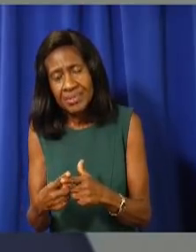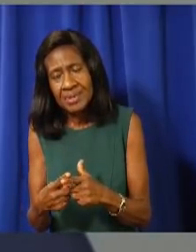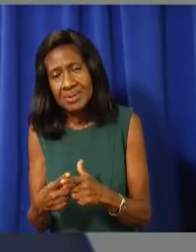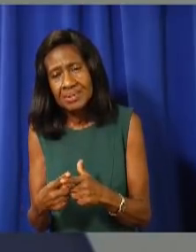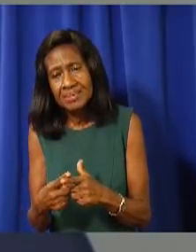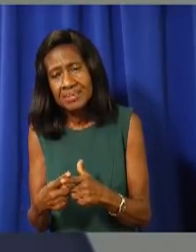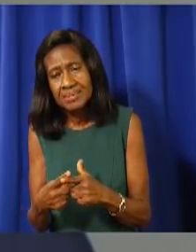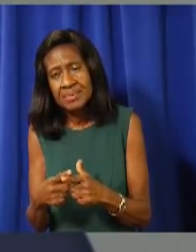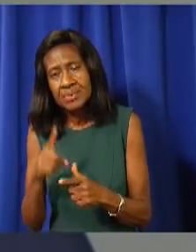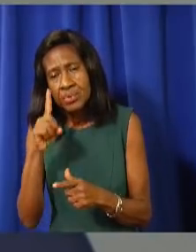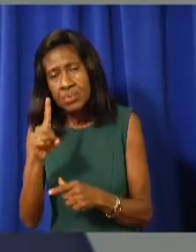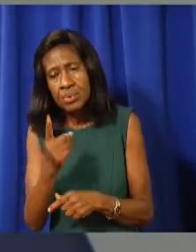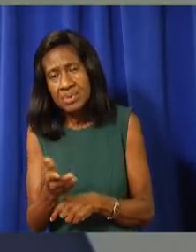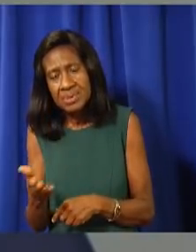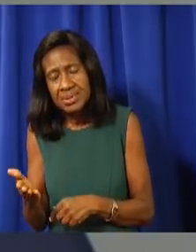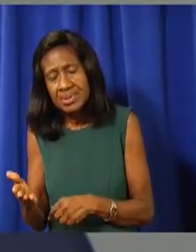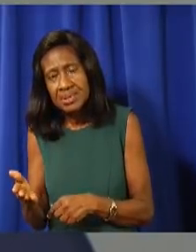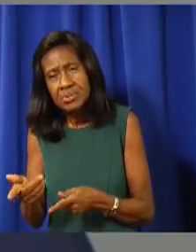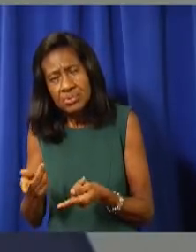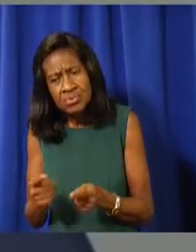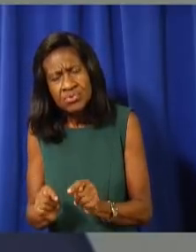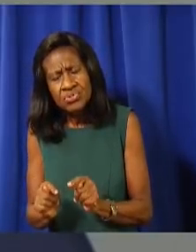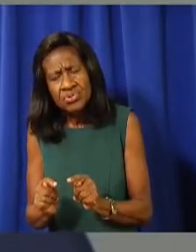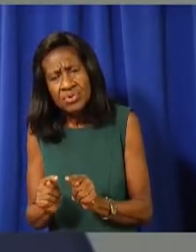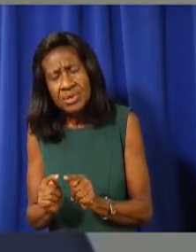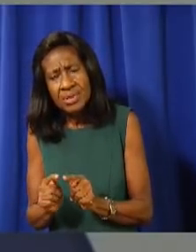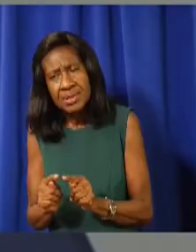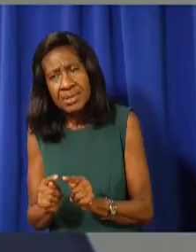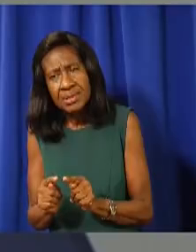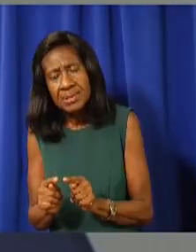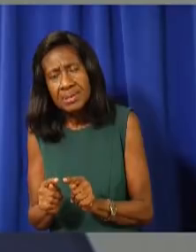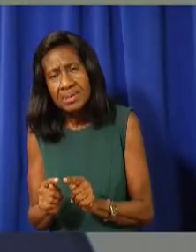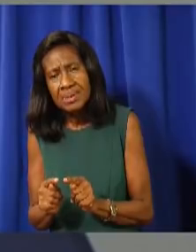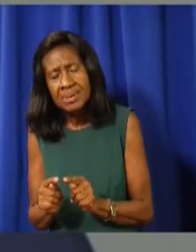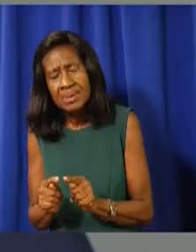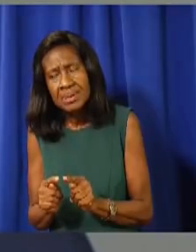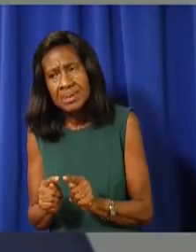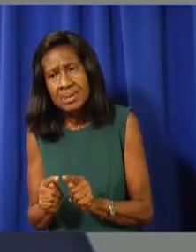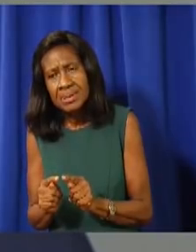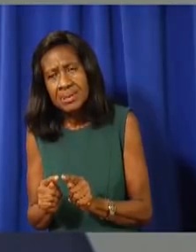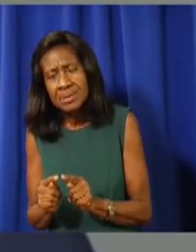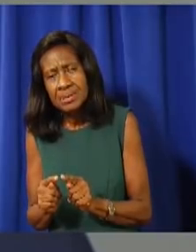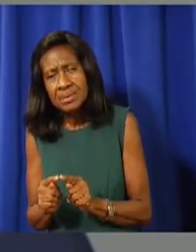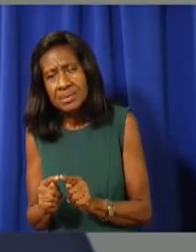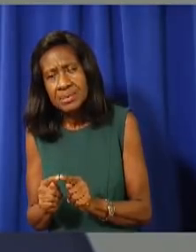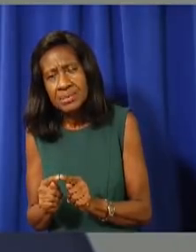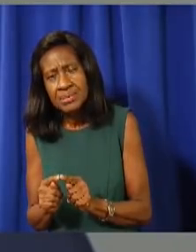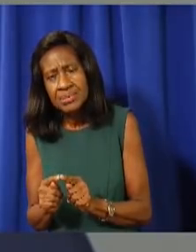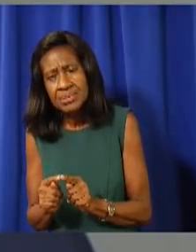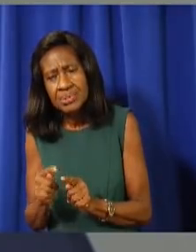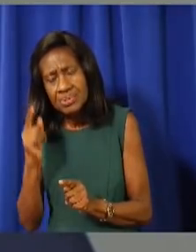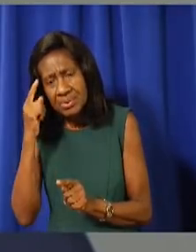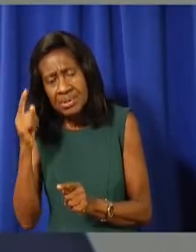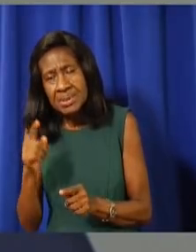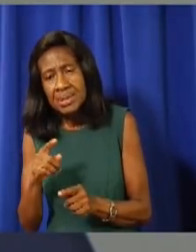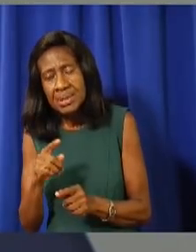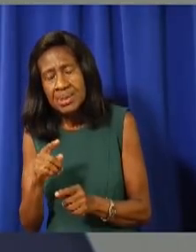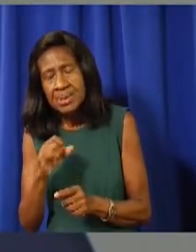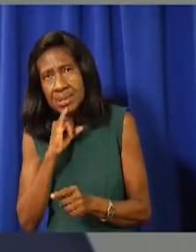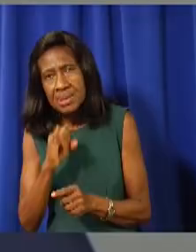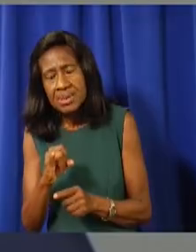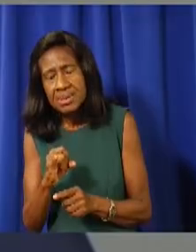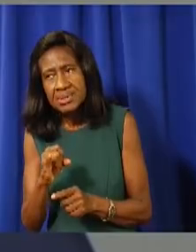One of the things we're trying to resolve is the difficulty with our main source market right now, with getting securely verified QR codes.